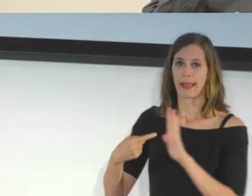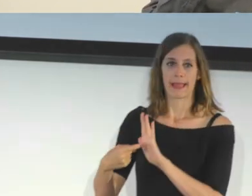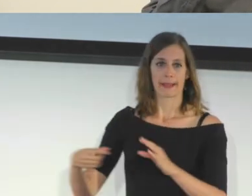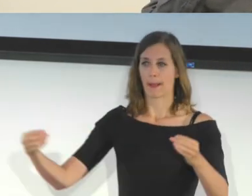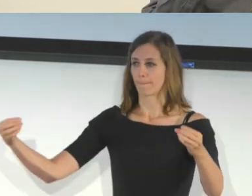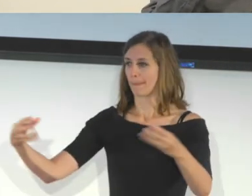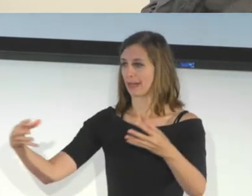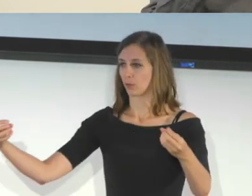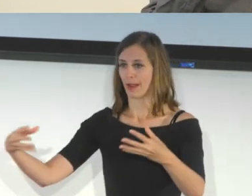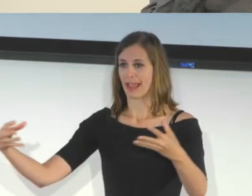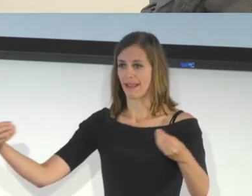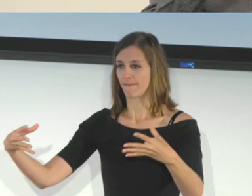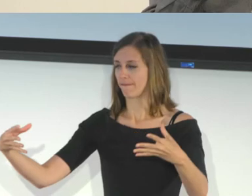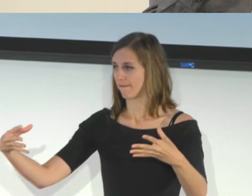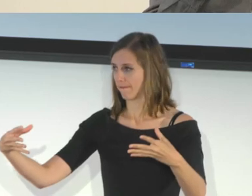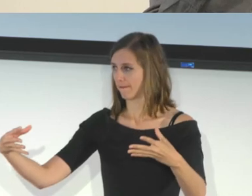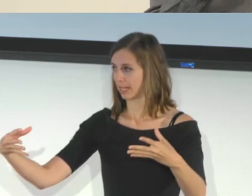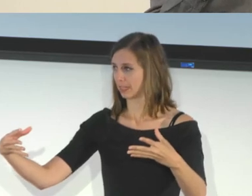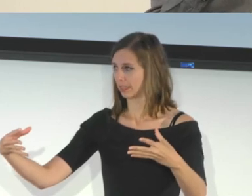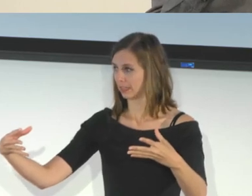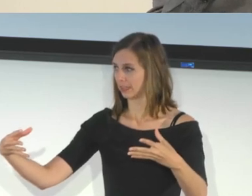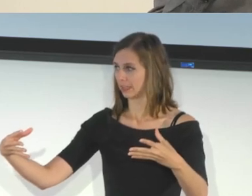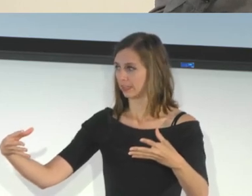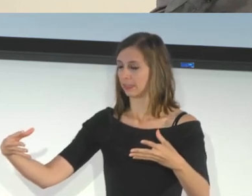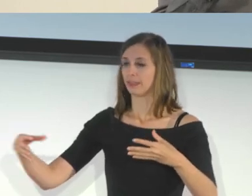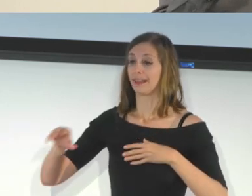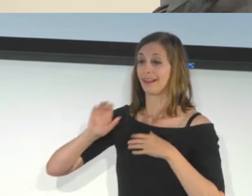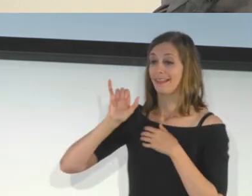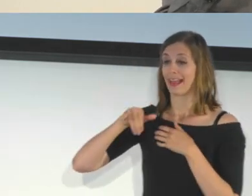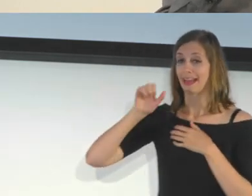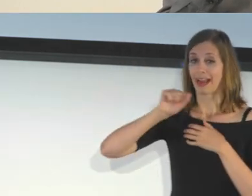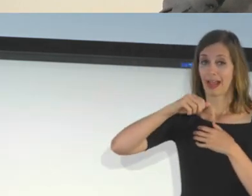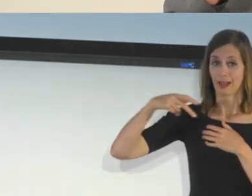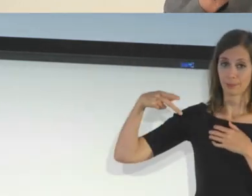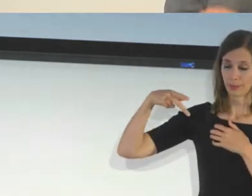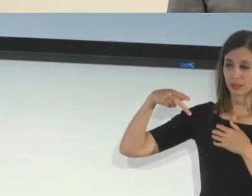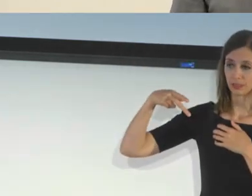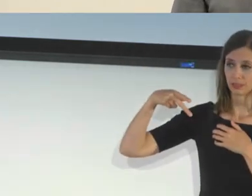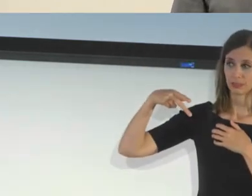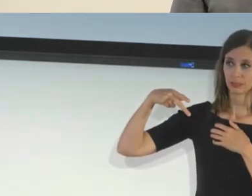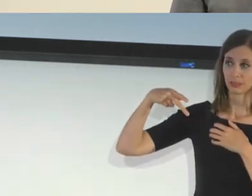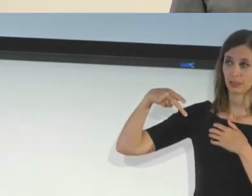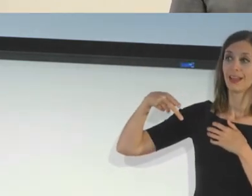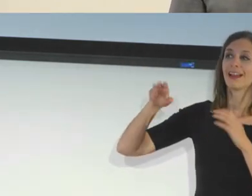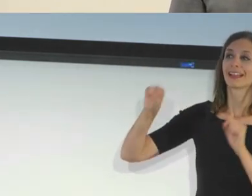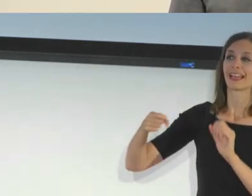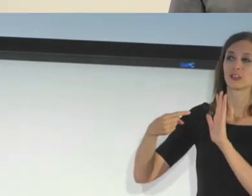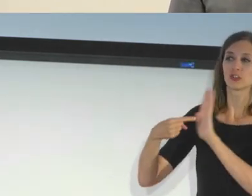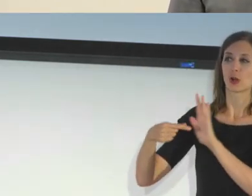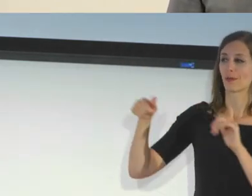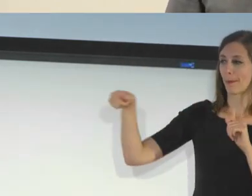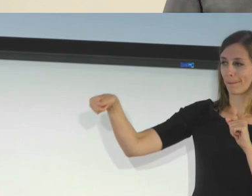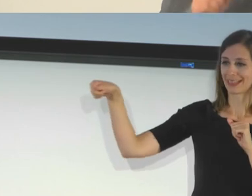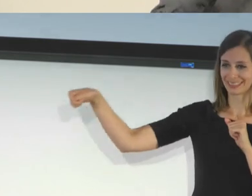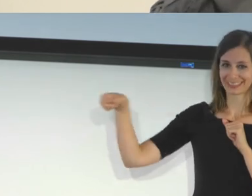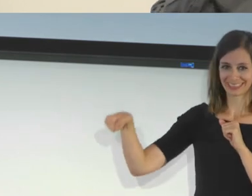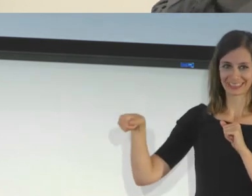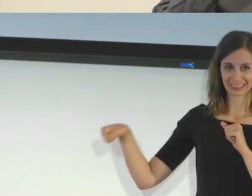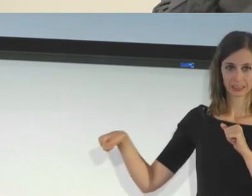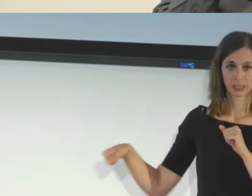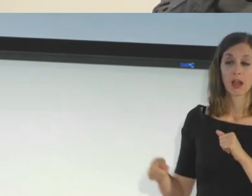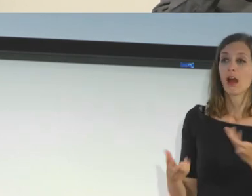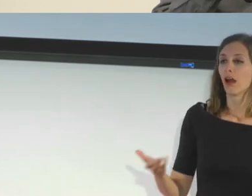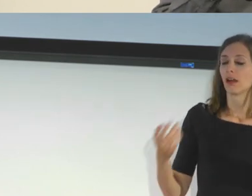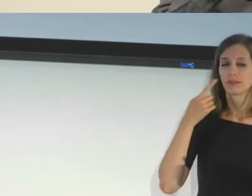and you can start see the application could even give you the button that you are on it. For example, vending machine.